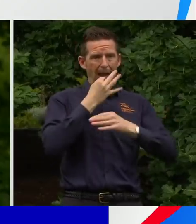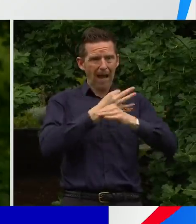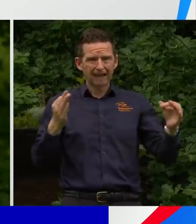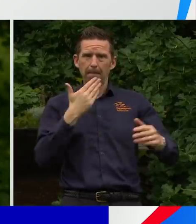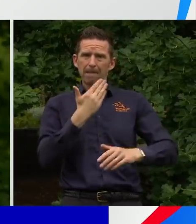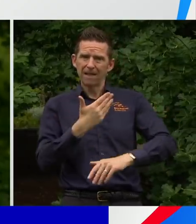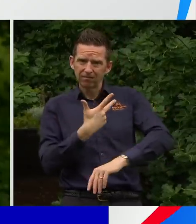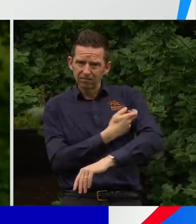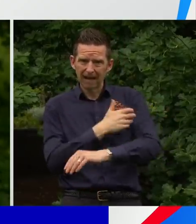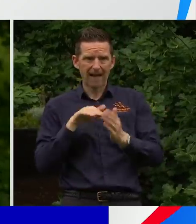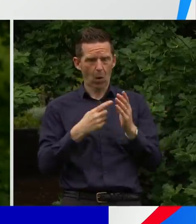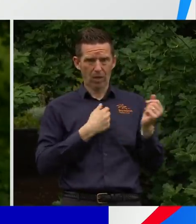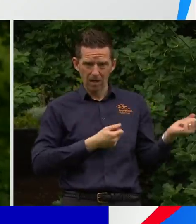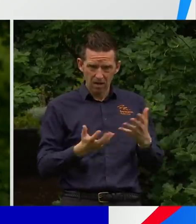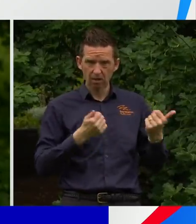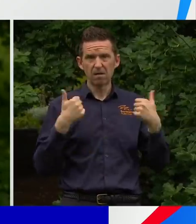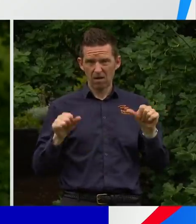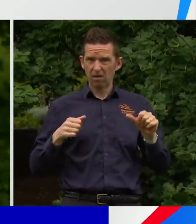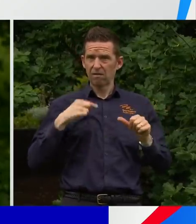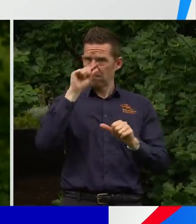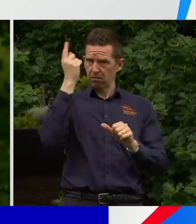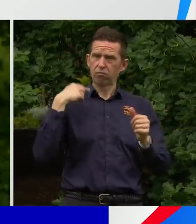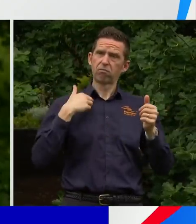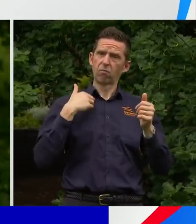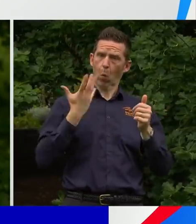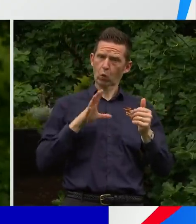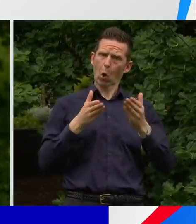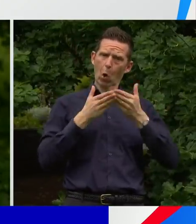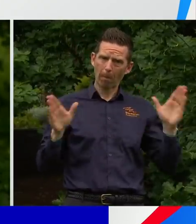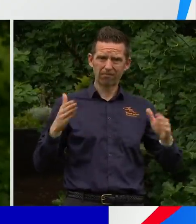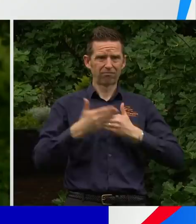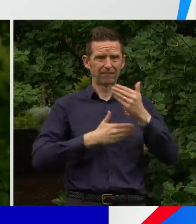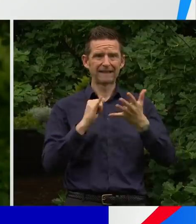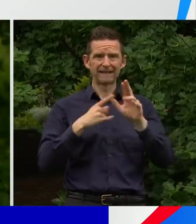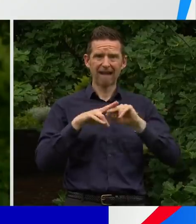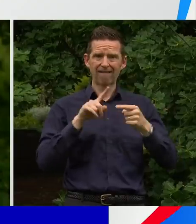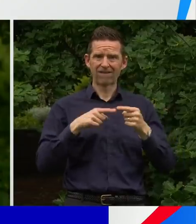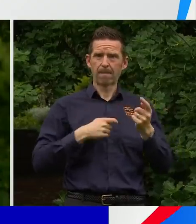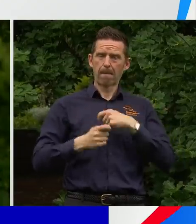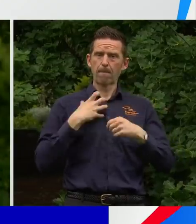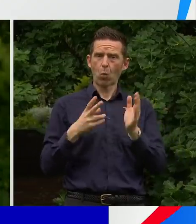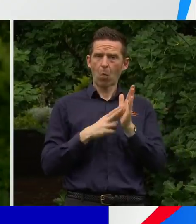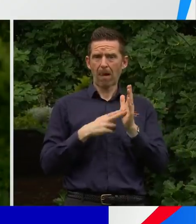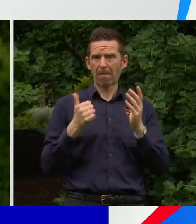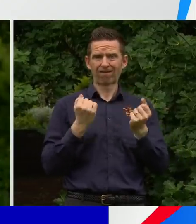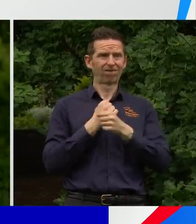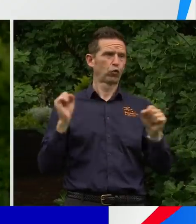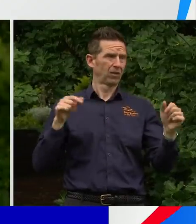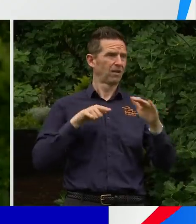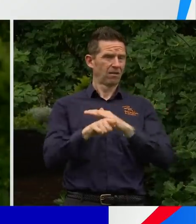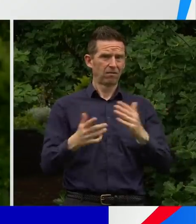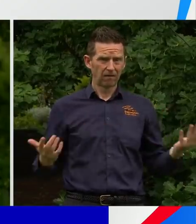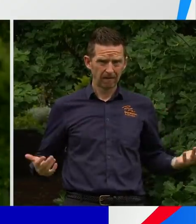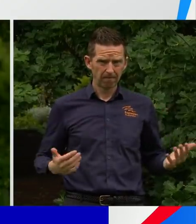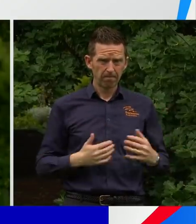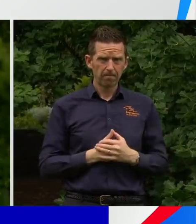are delivering the roadmap, opening up safely, so that we can normalise this and have our freedoms back and look with